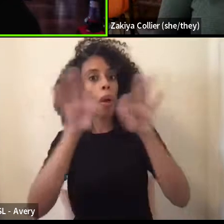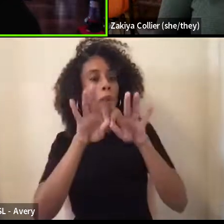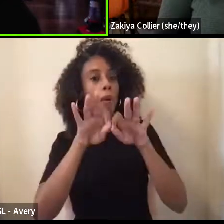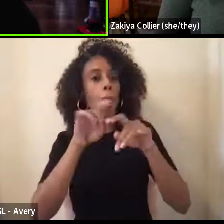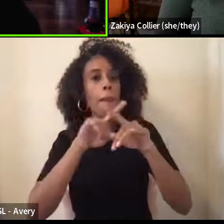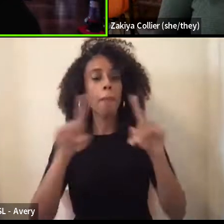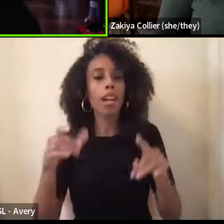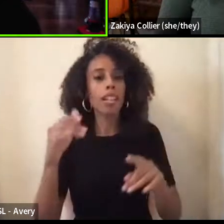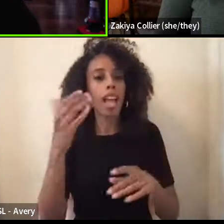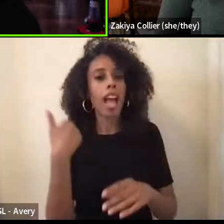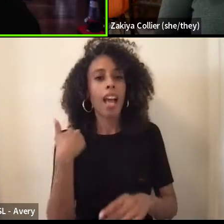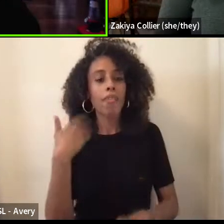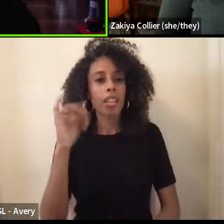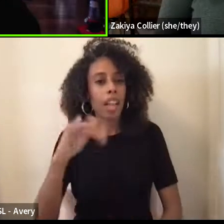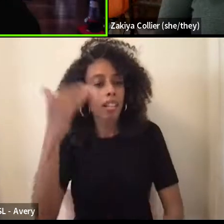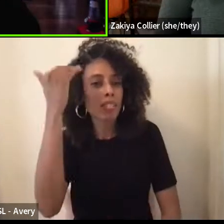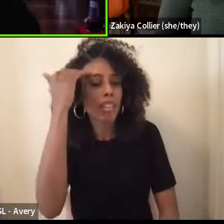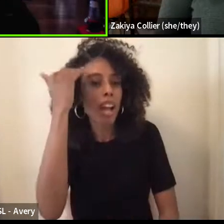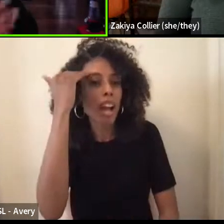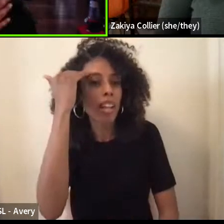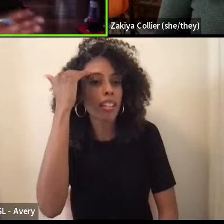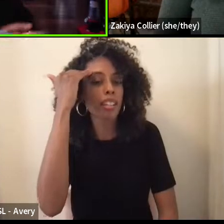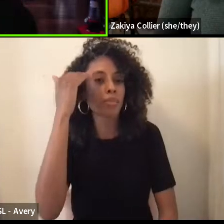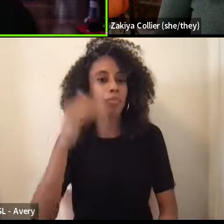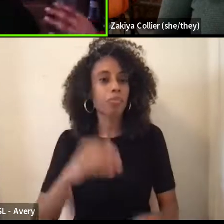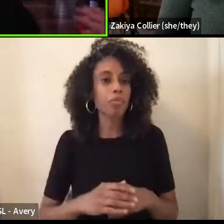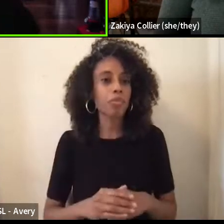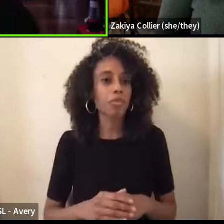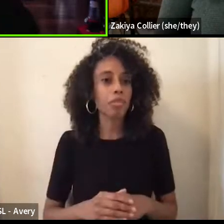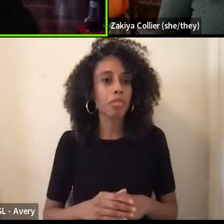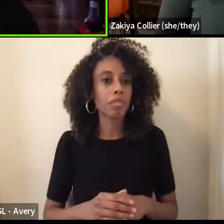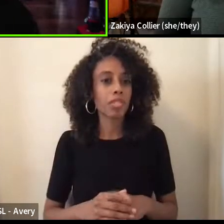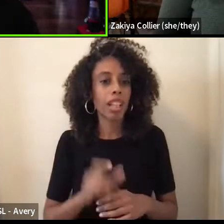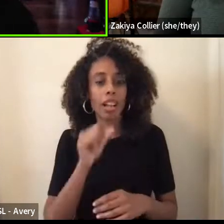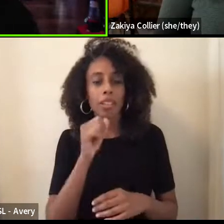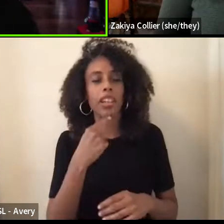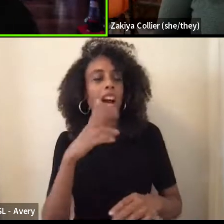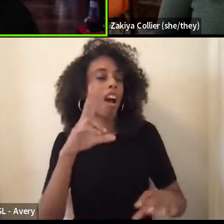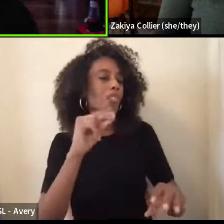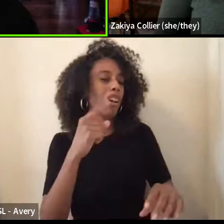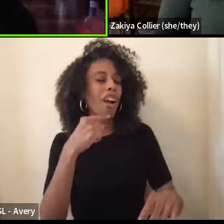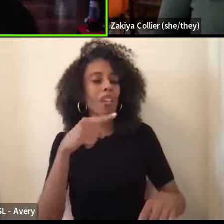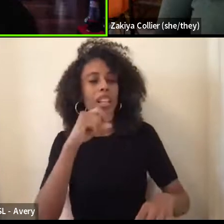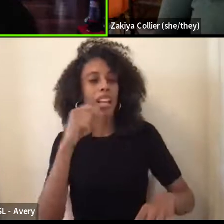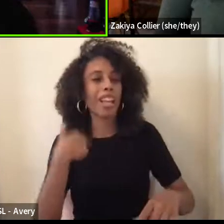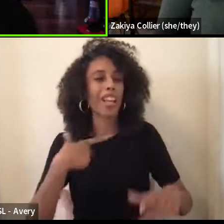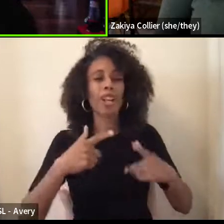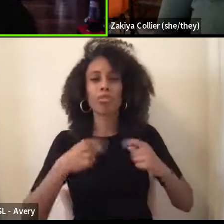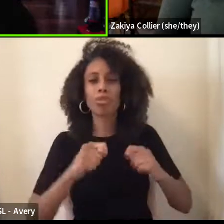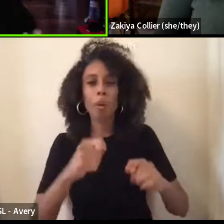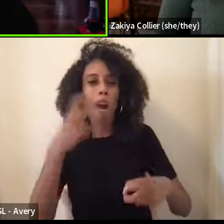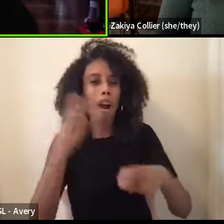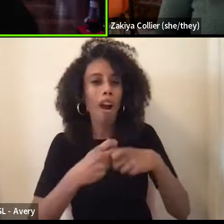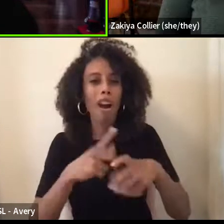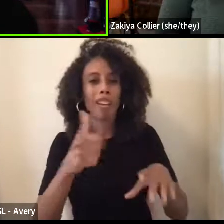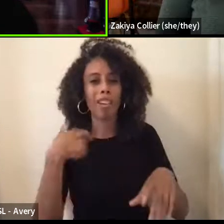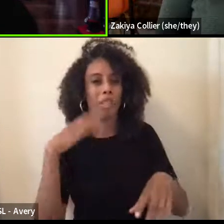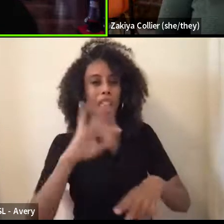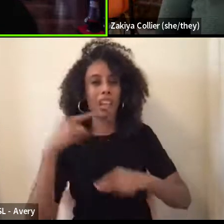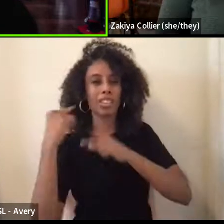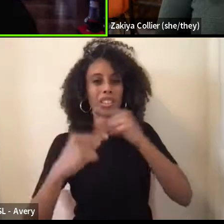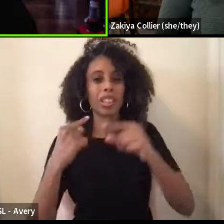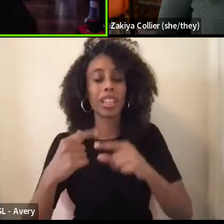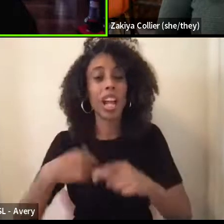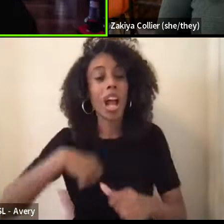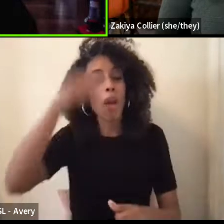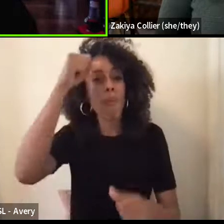that knowledge made it less of a thing that I would say, oh, they just didn't try hard enough or all that generation. I remember like when protests